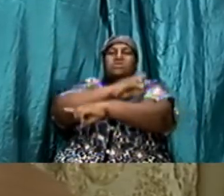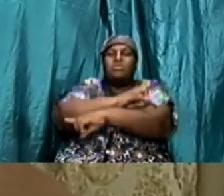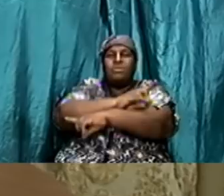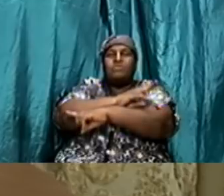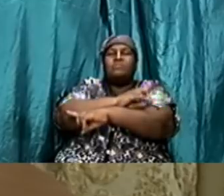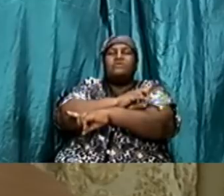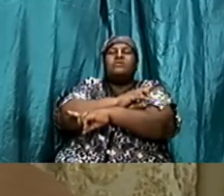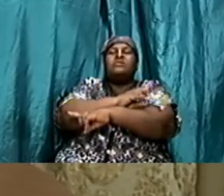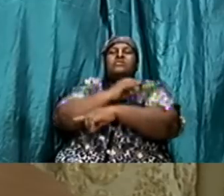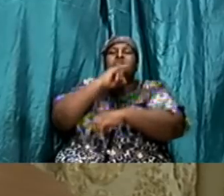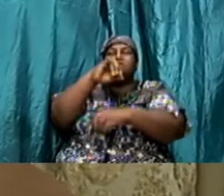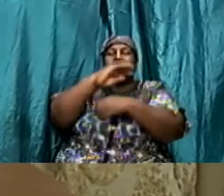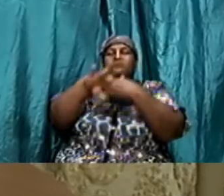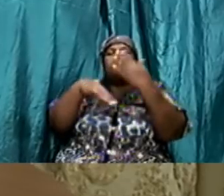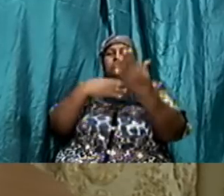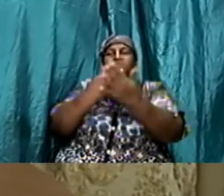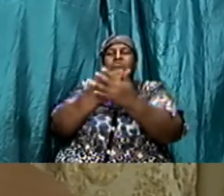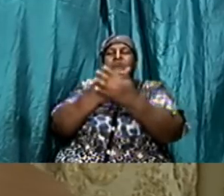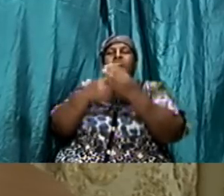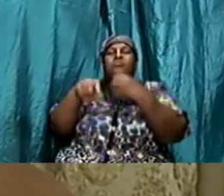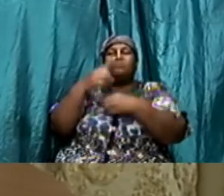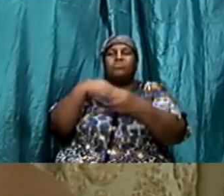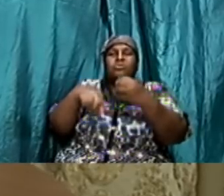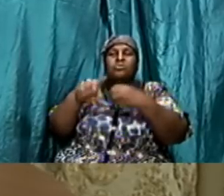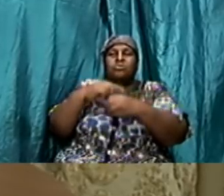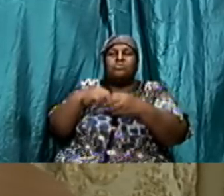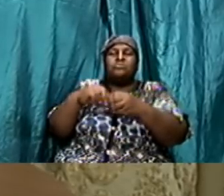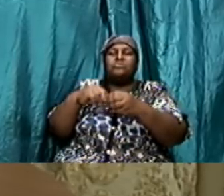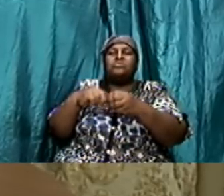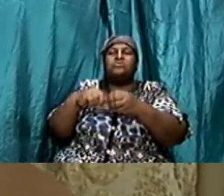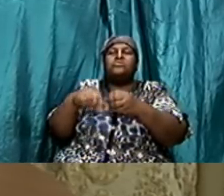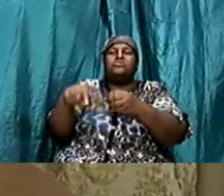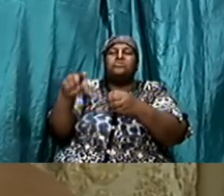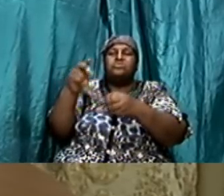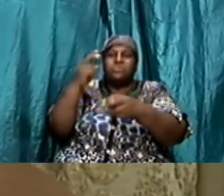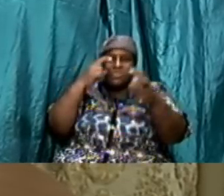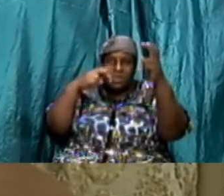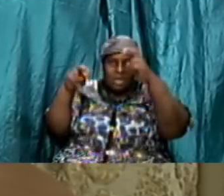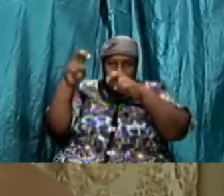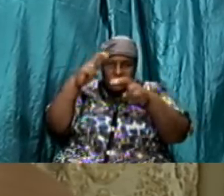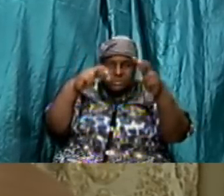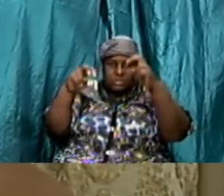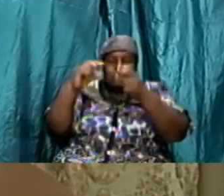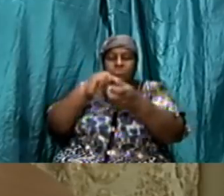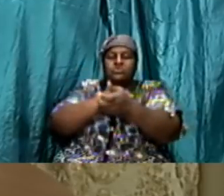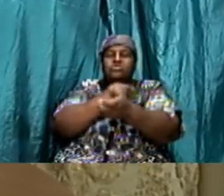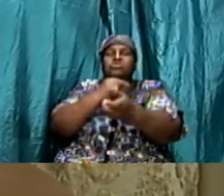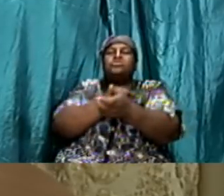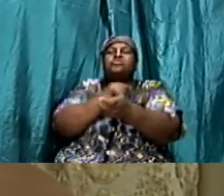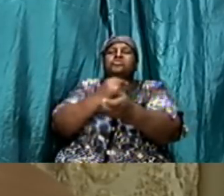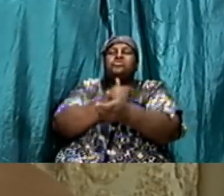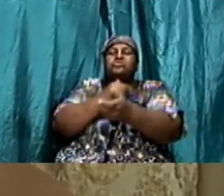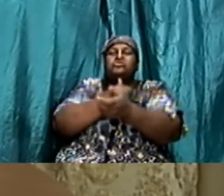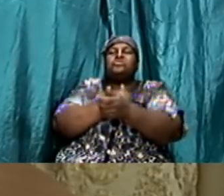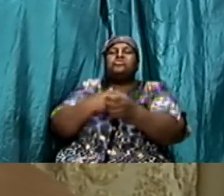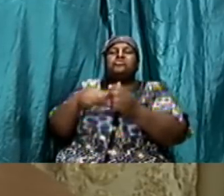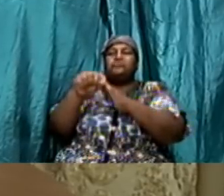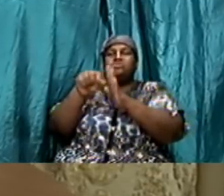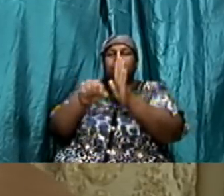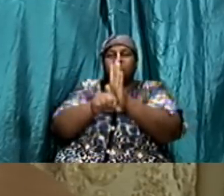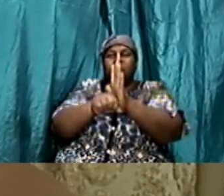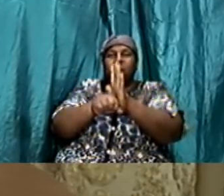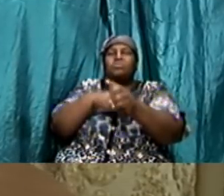examine the genesis account and we realize that in the book of genesis what the bible said god rested from the